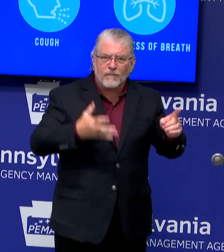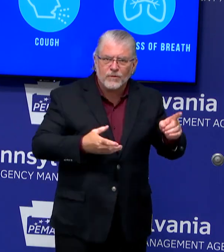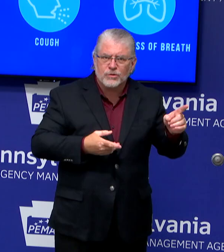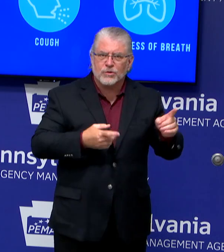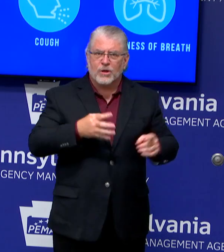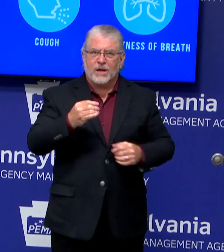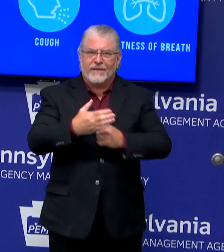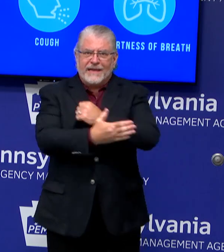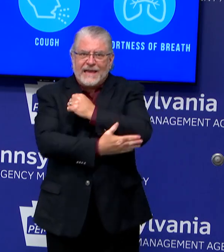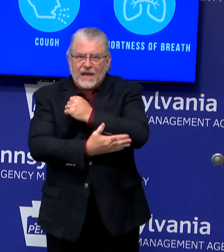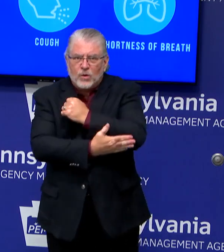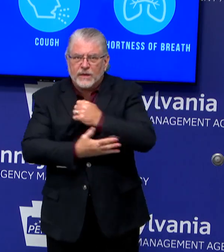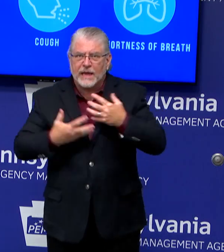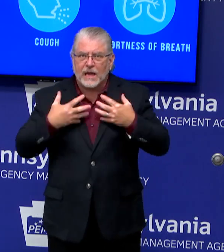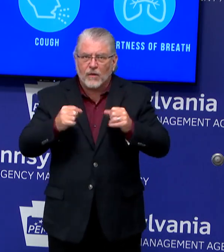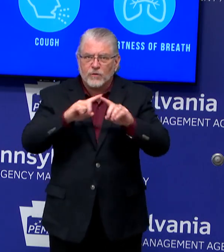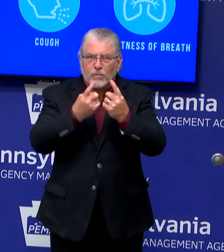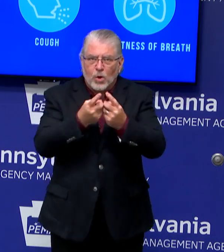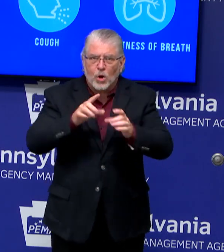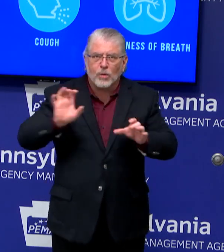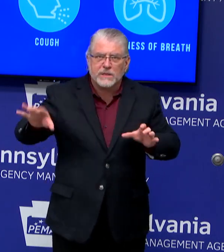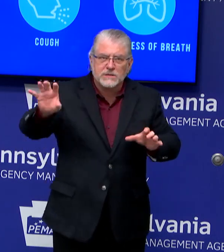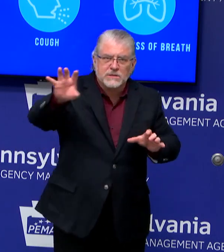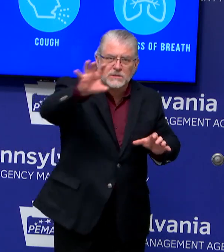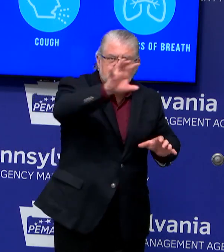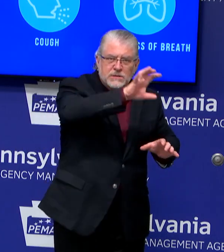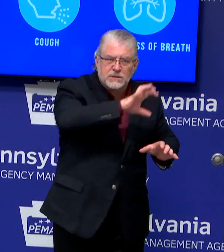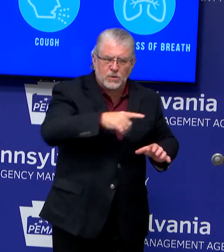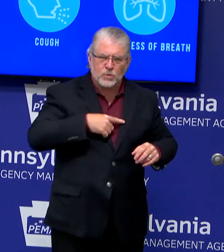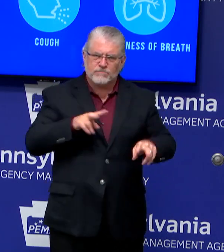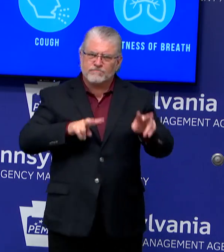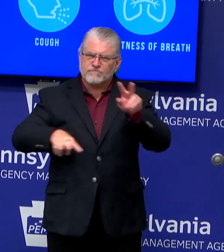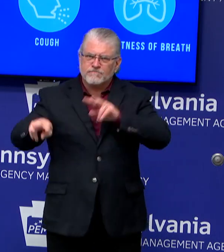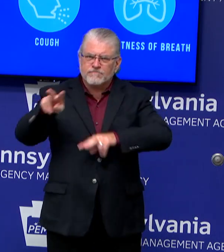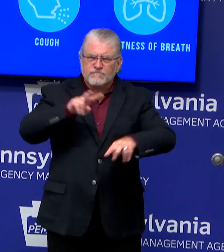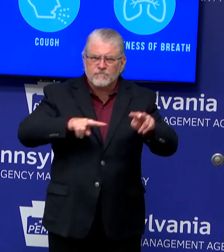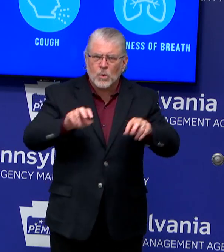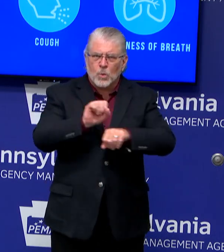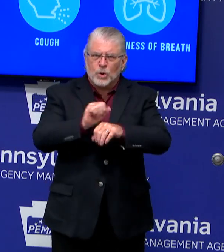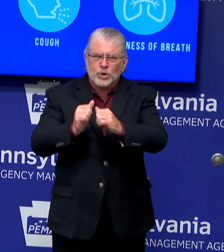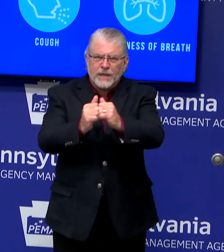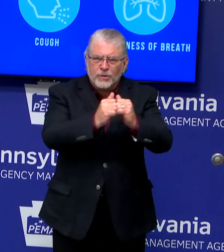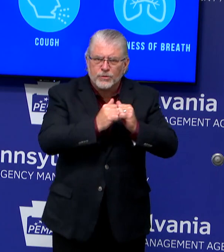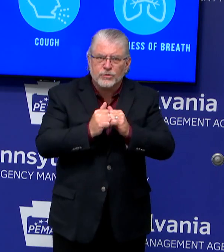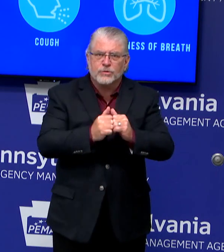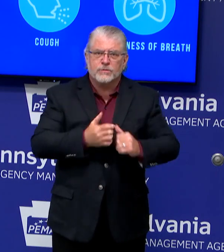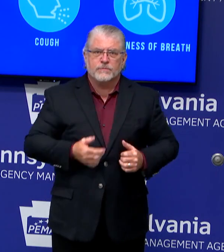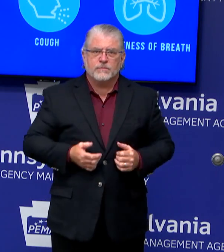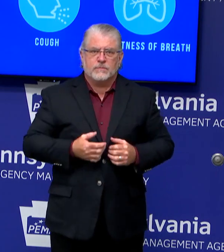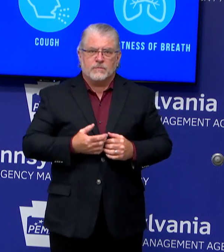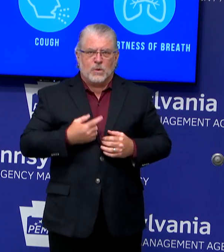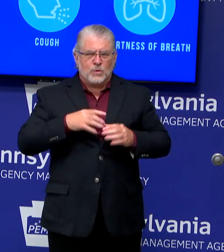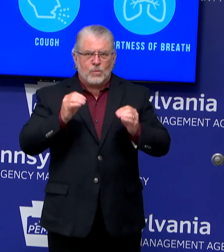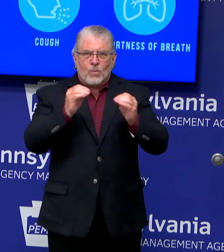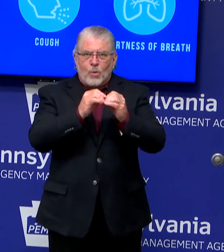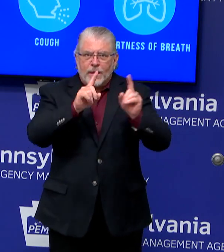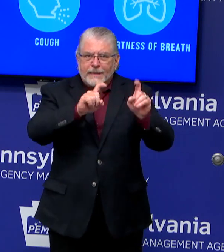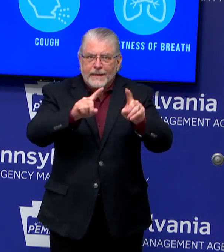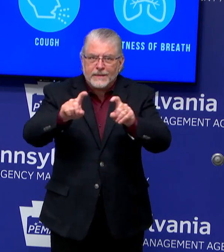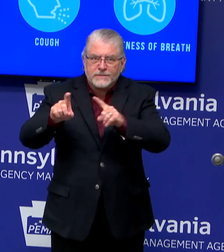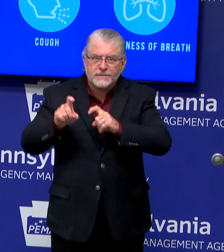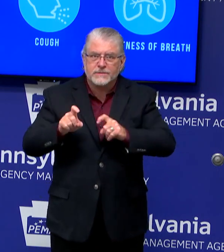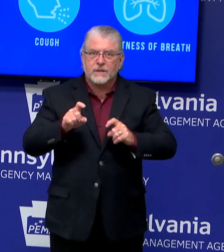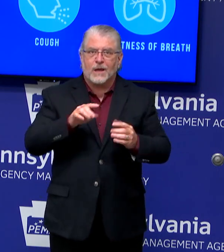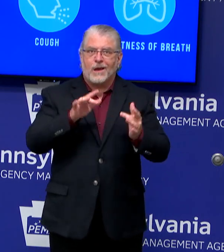health department partners, we're going to be staying alert. We're going to expand testing, we're going to continue to expand contact tracing, and we're going to keep working